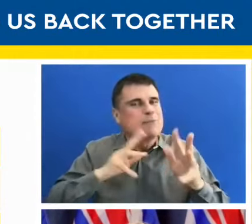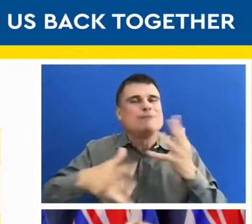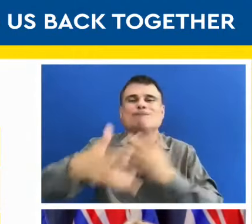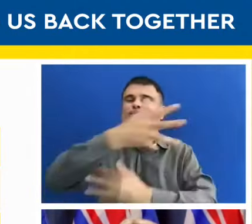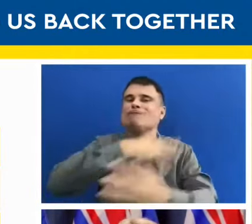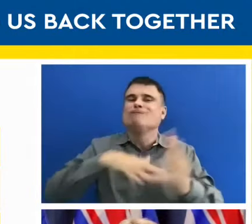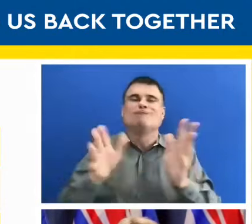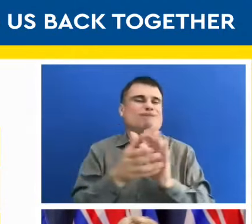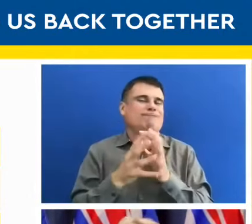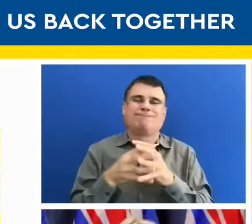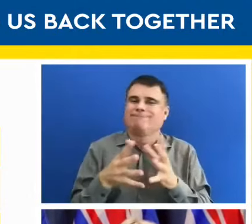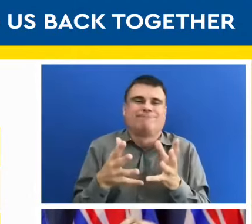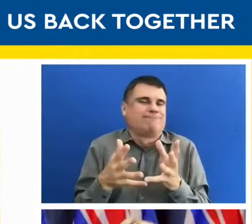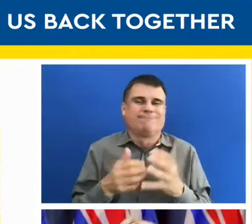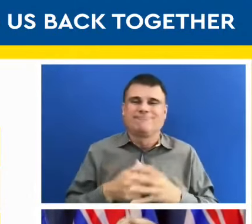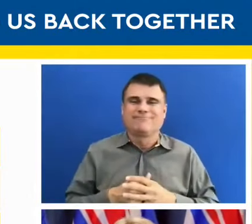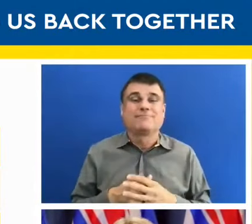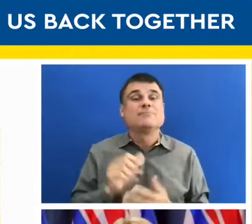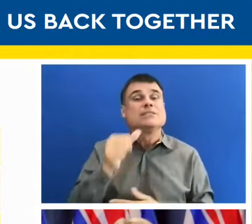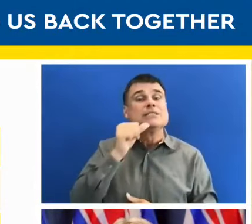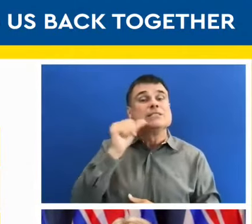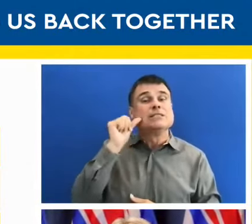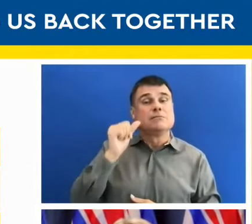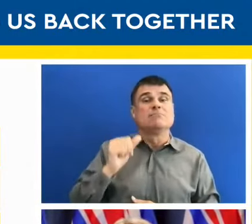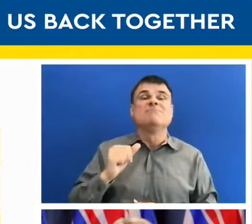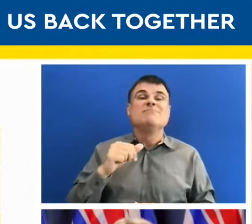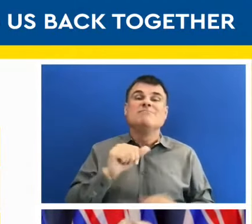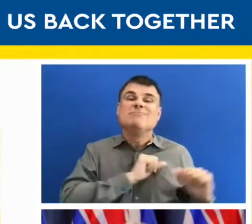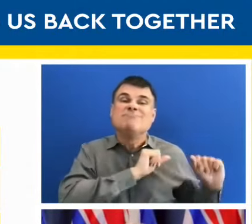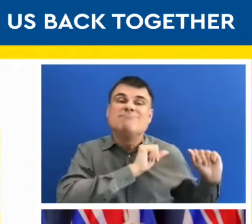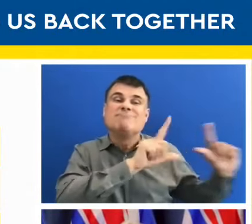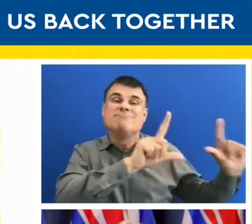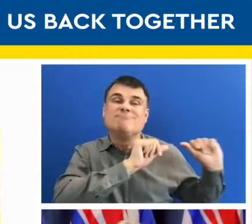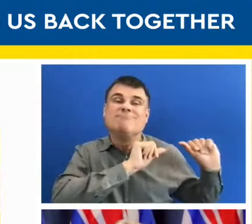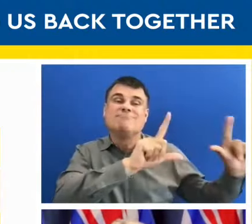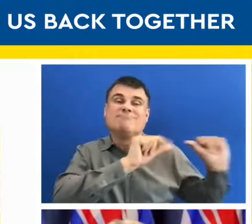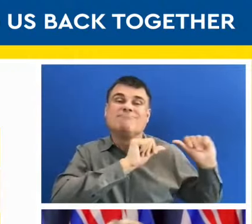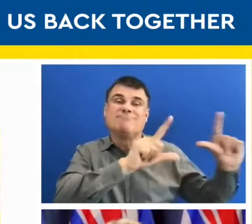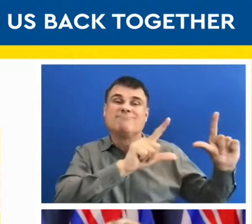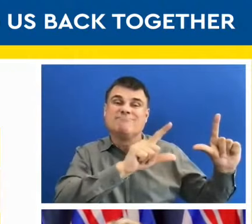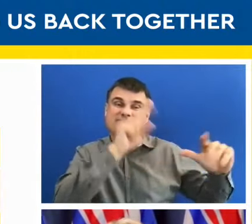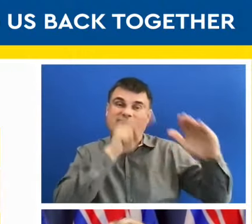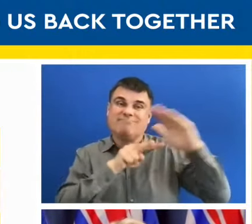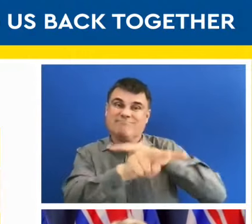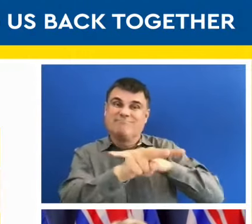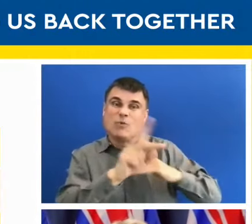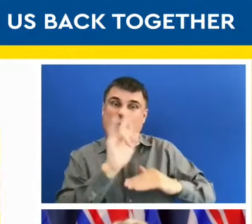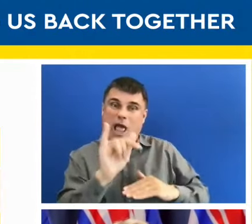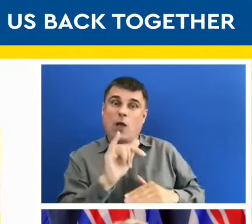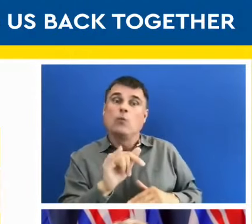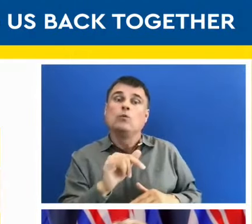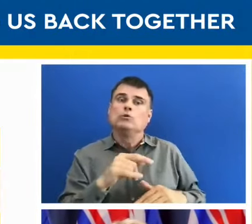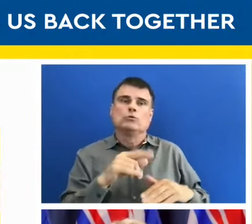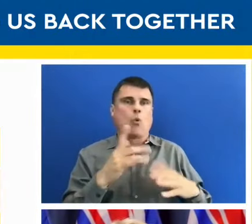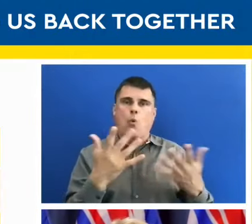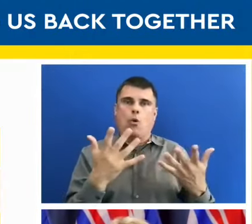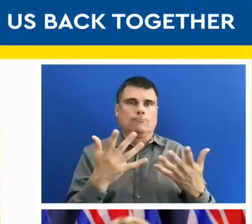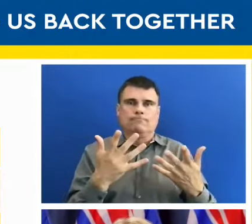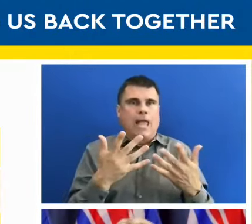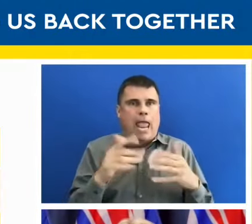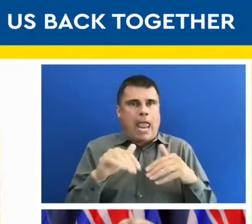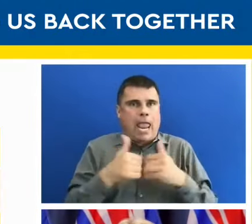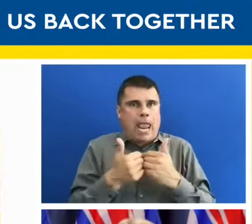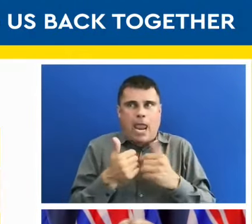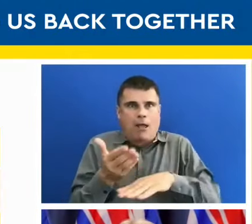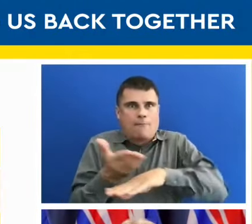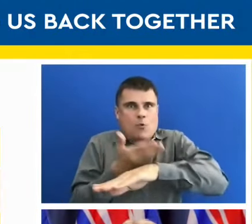modelling presentation showed us, we are making very encouraging positive progress in our COVID-19 pandemic response